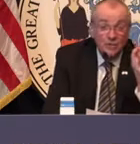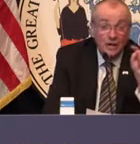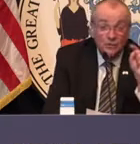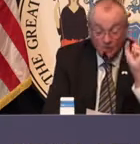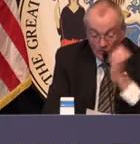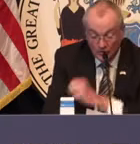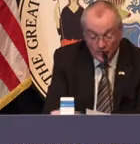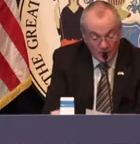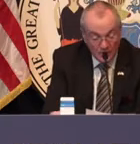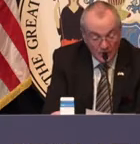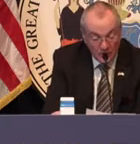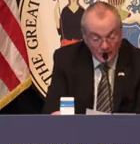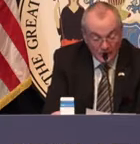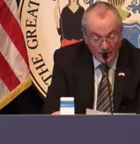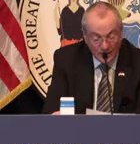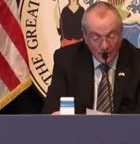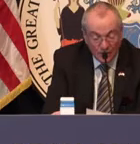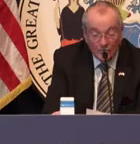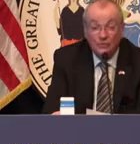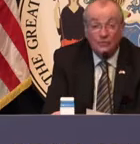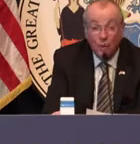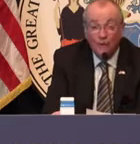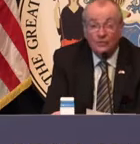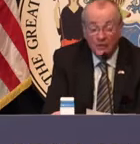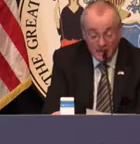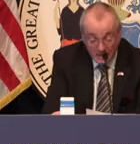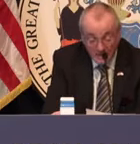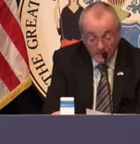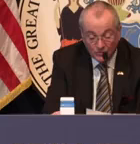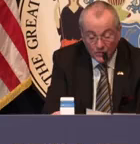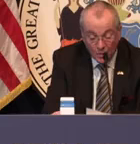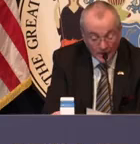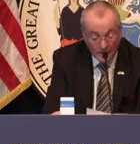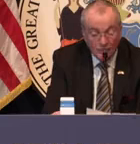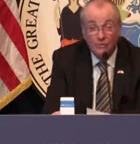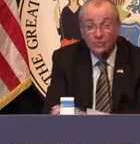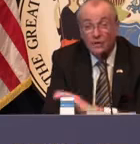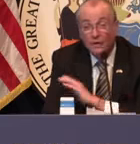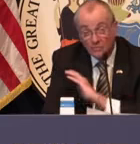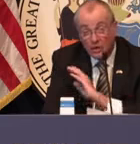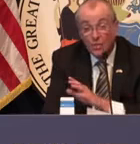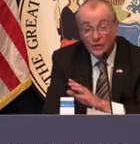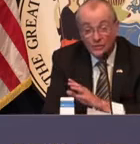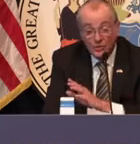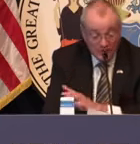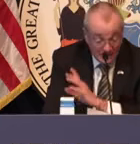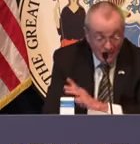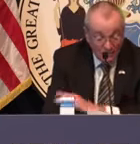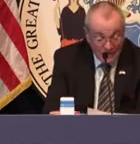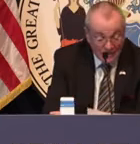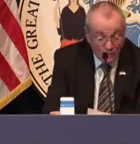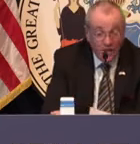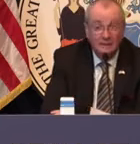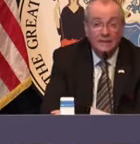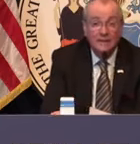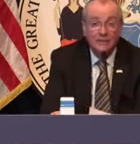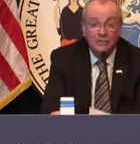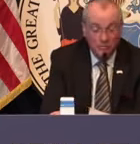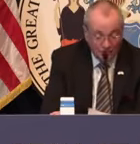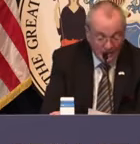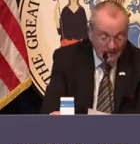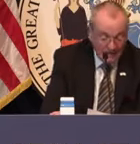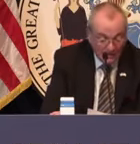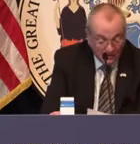NJ Sows in Unity brought together a host of sewers, cutters, and organizers from across Union and, in fact, as well